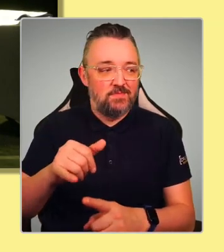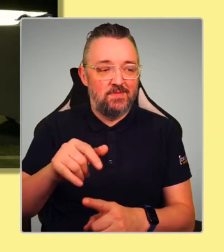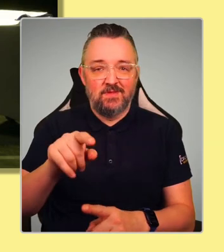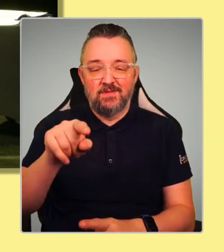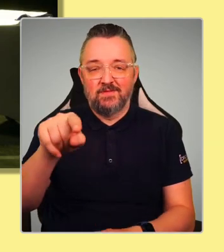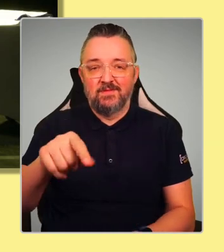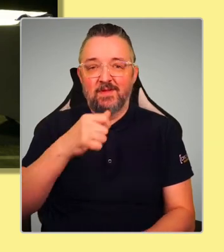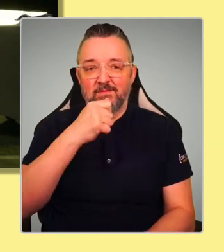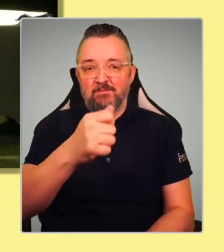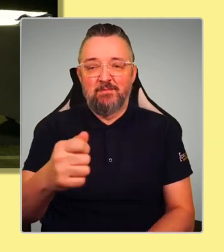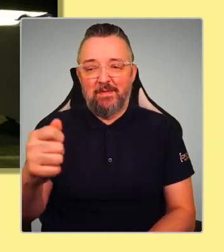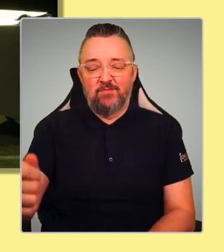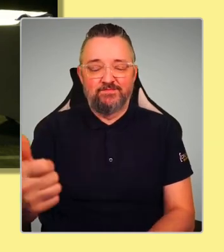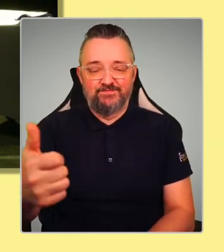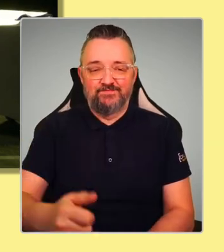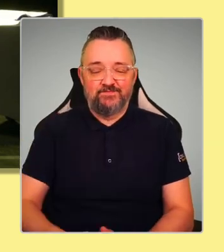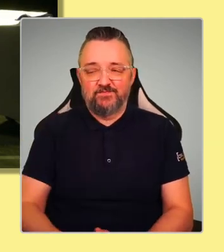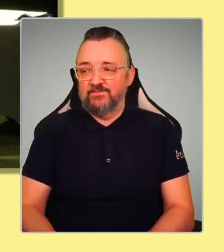row.